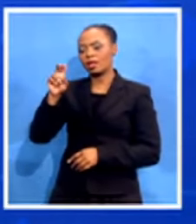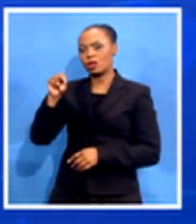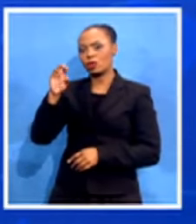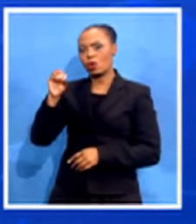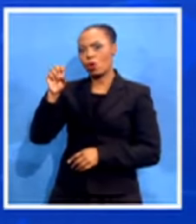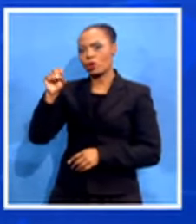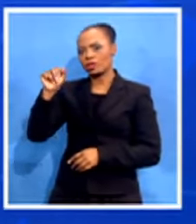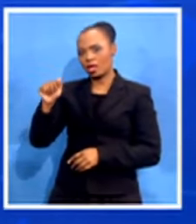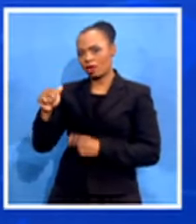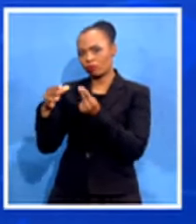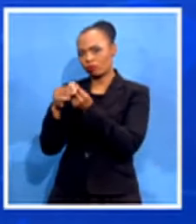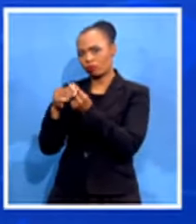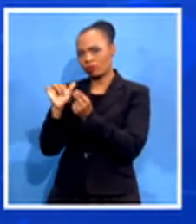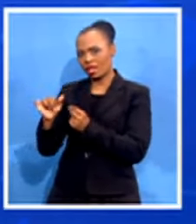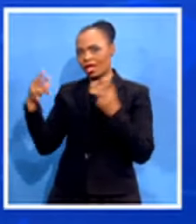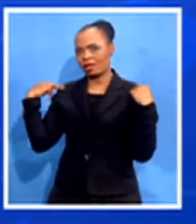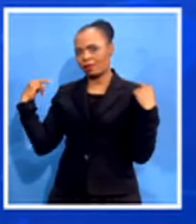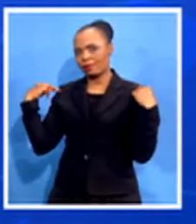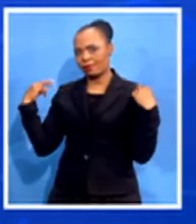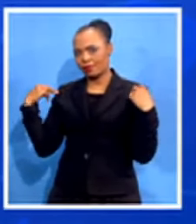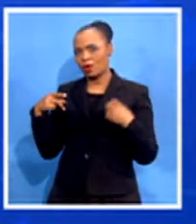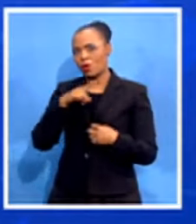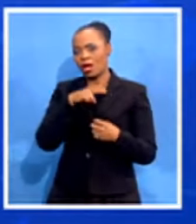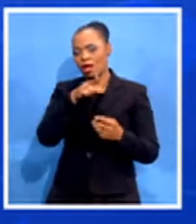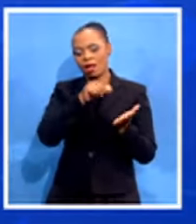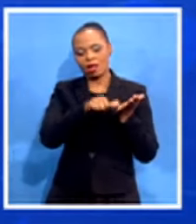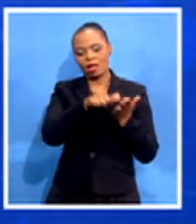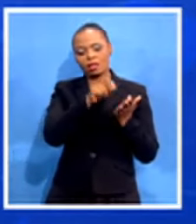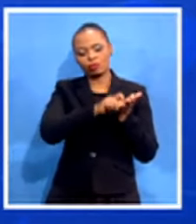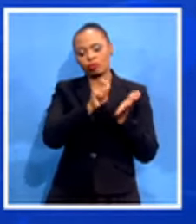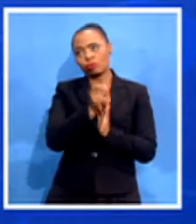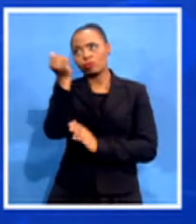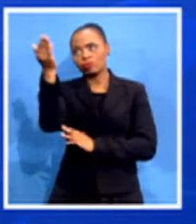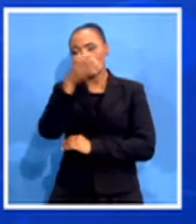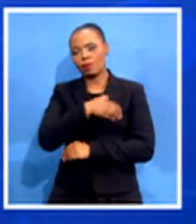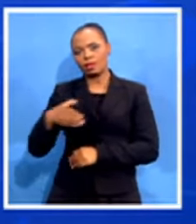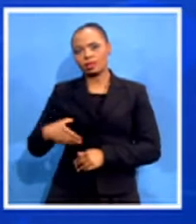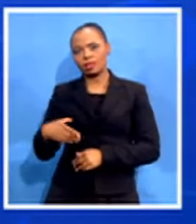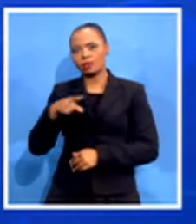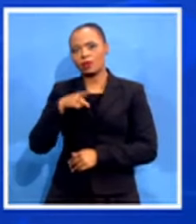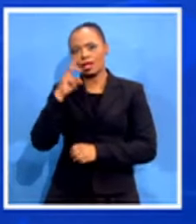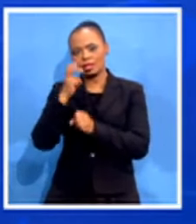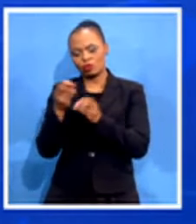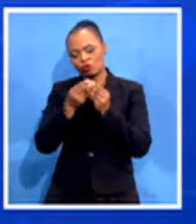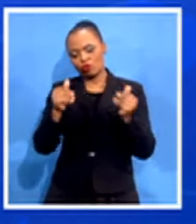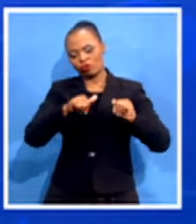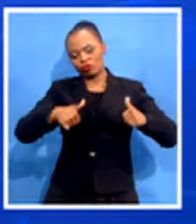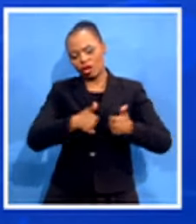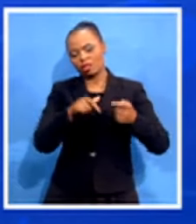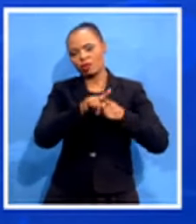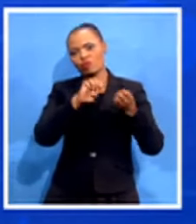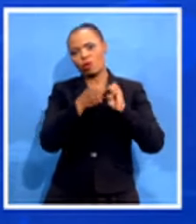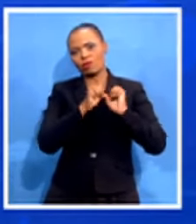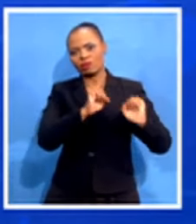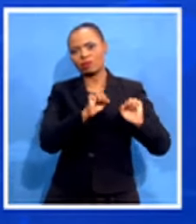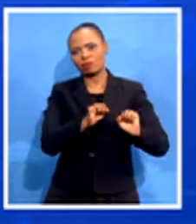to that open letter that they penned to the president, you know, essentially imploring him to address their concerns of nurses